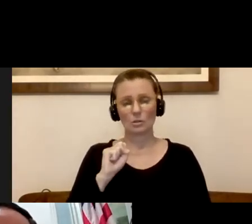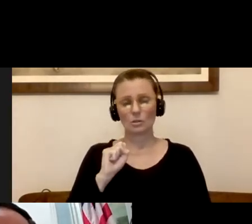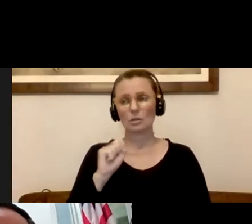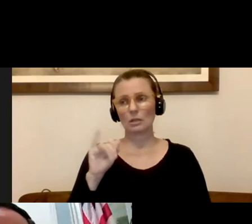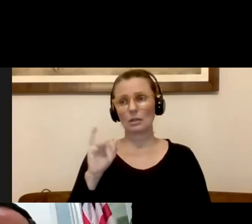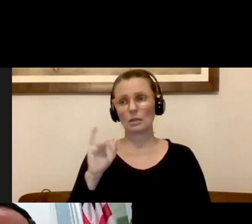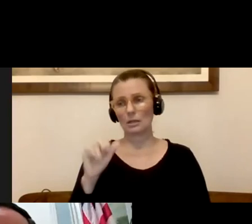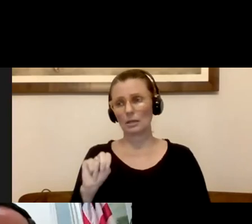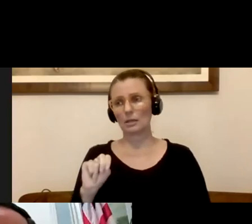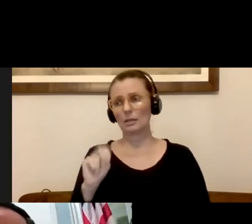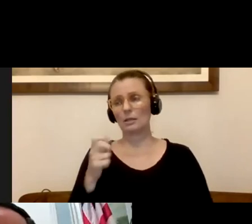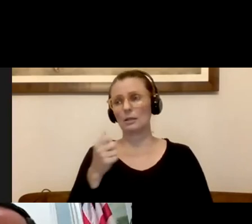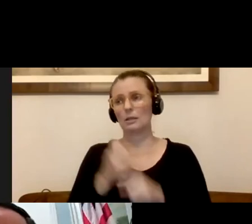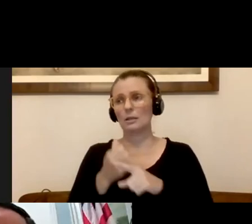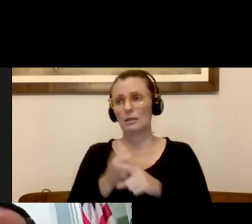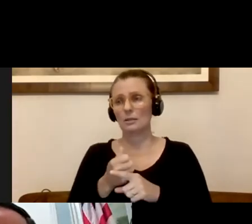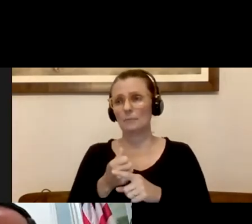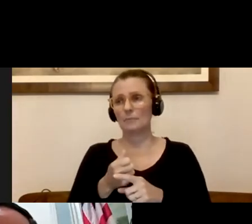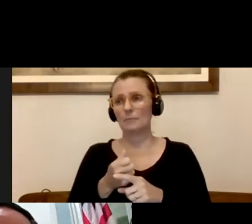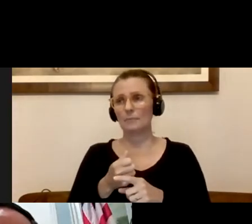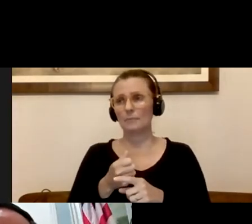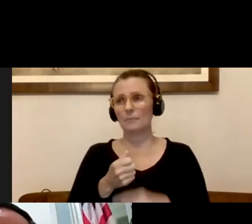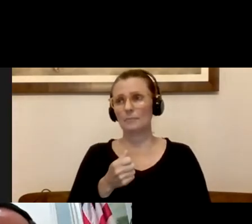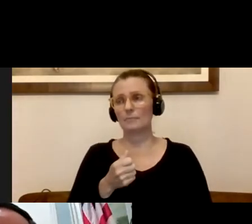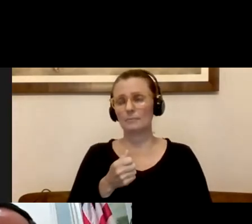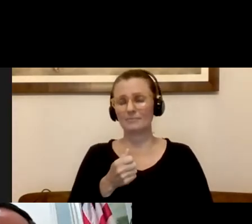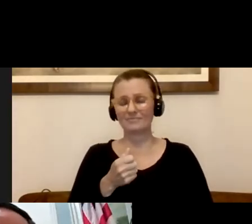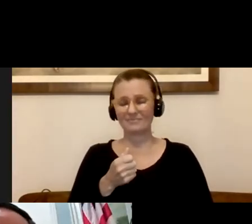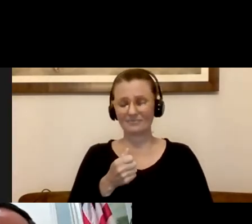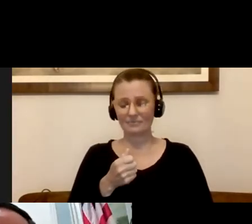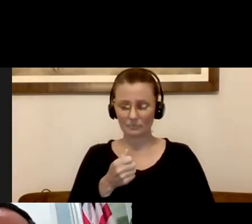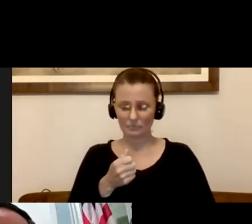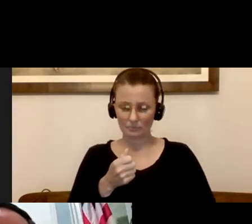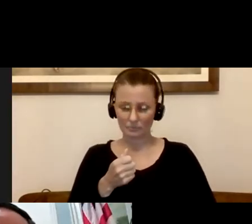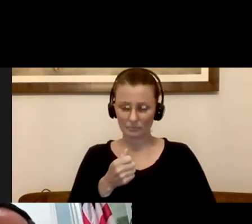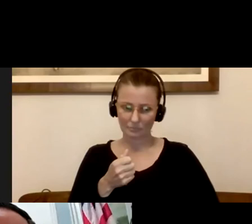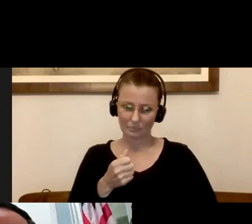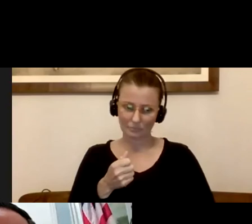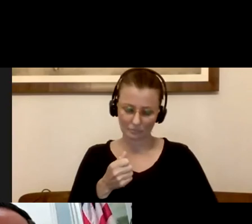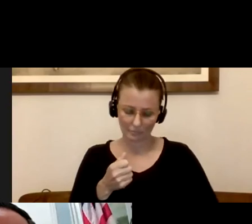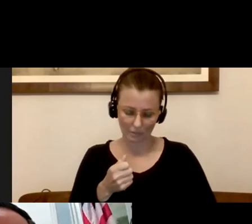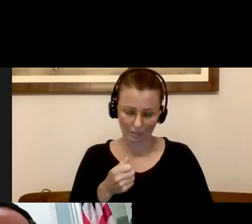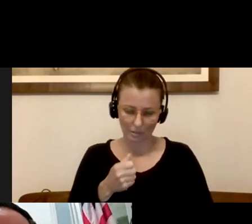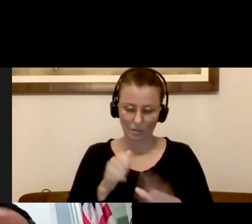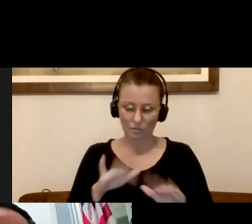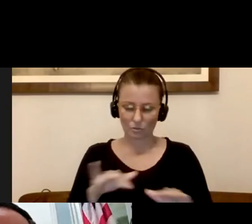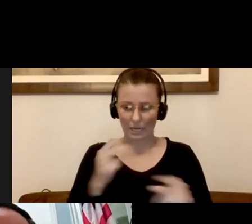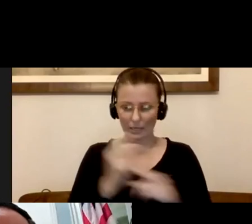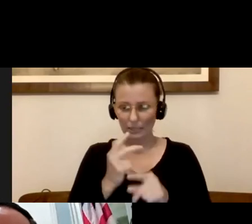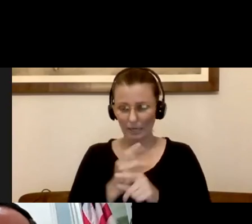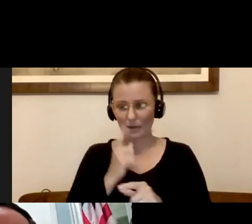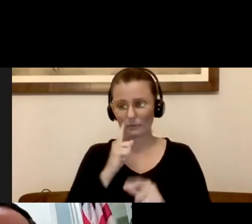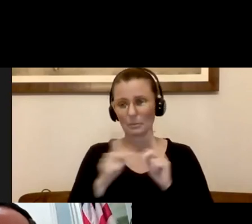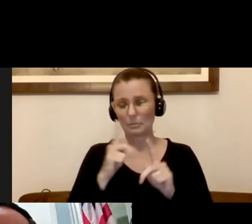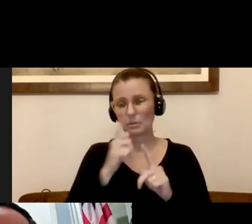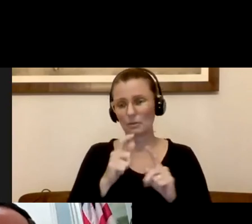of parents who must work at their workplaces. Any comments on childcare immediate actions besides those for first responders, the